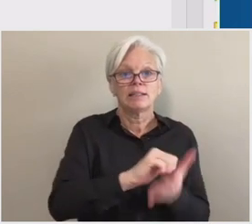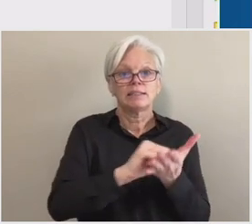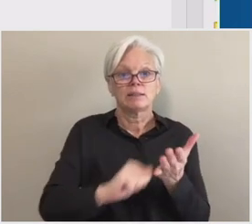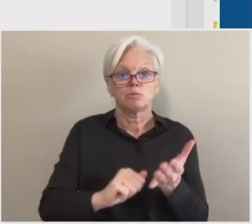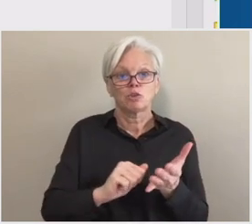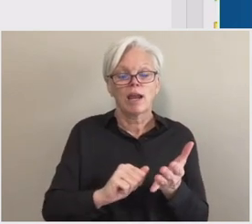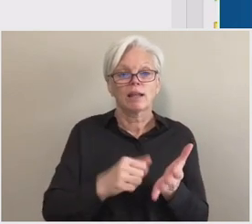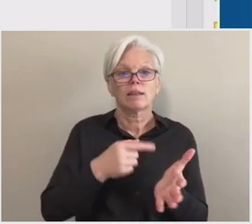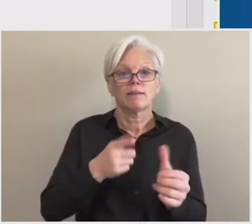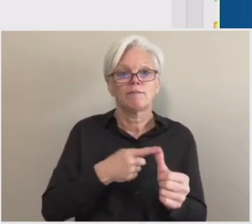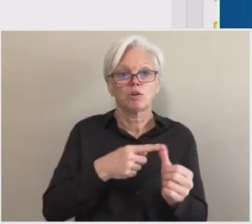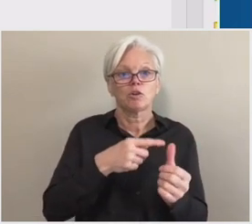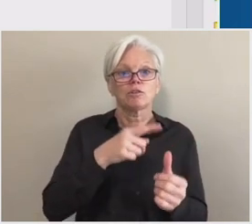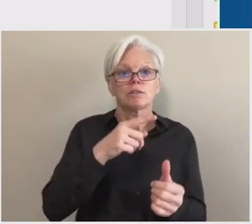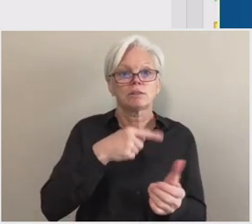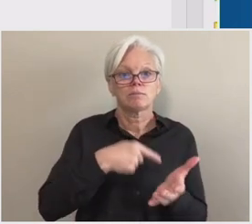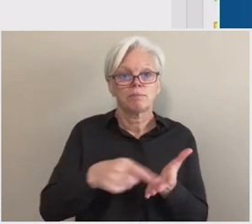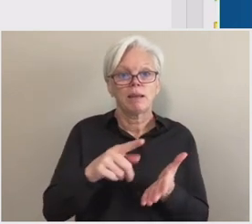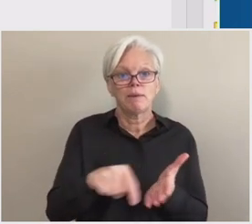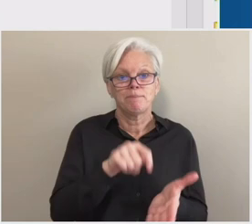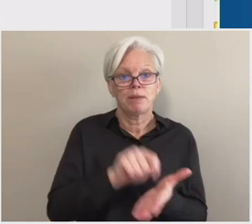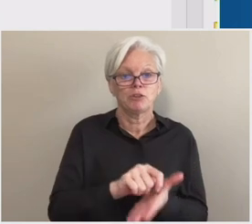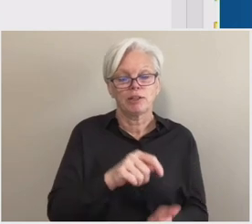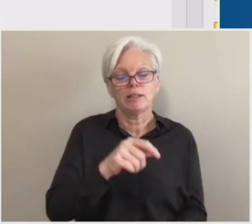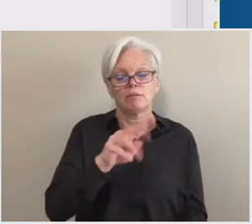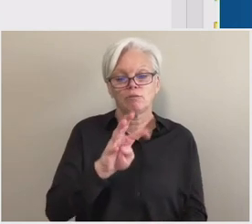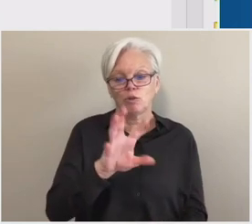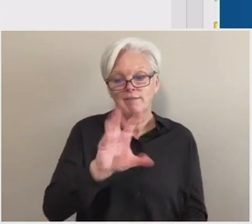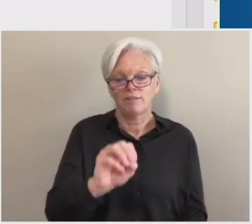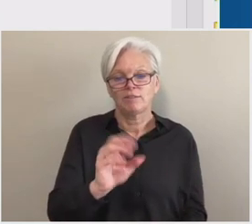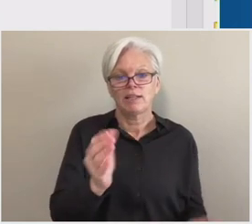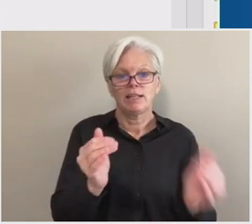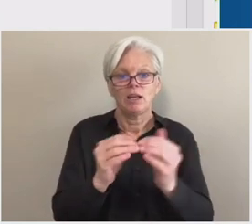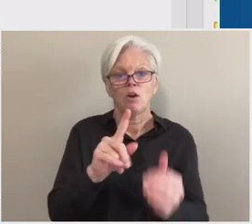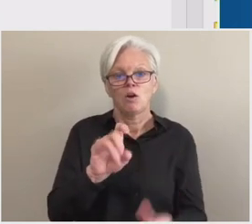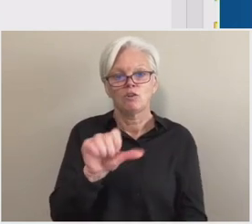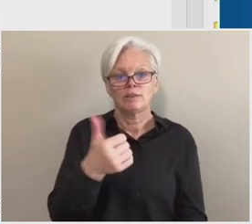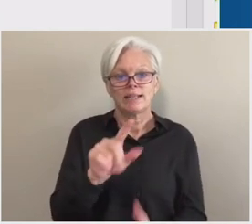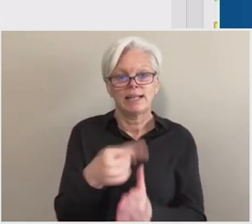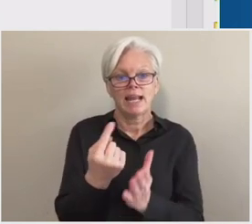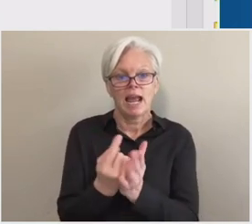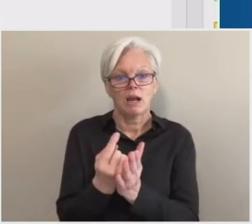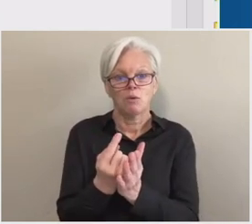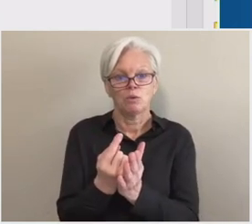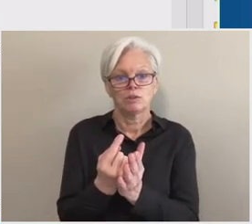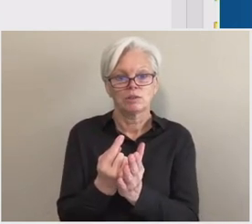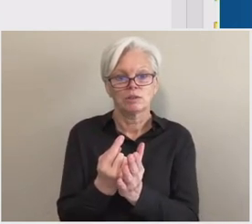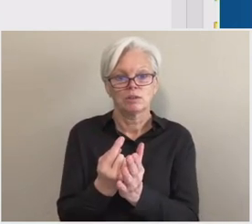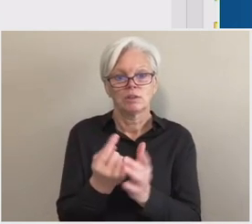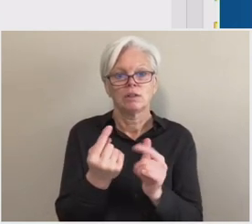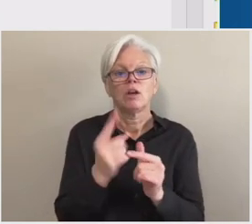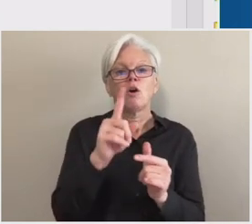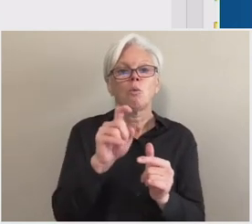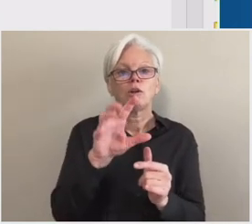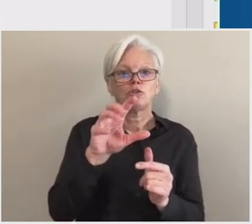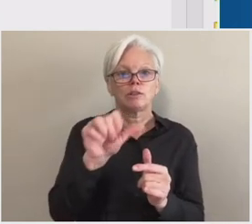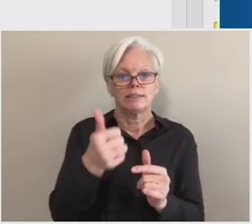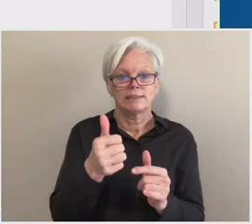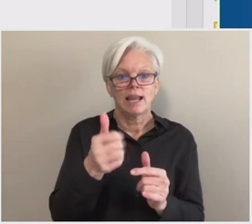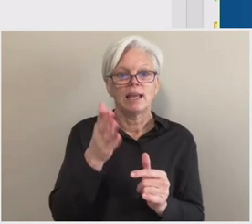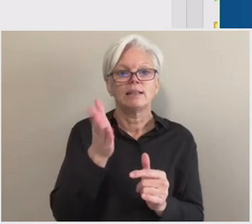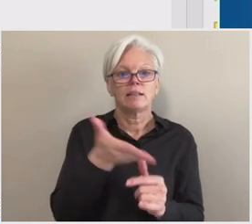payment period, 450, and that would give you 110 hours. 110 over 450 is 24